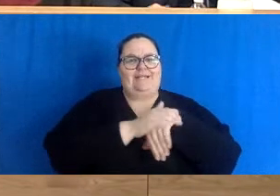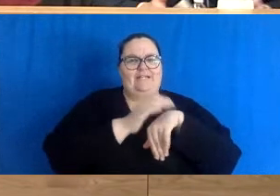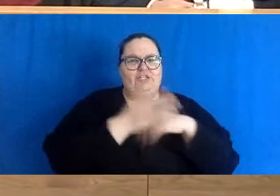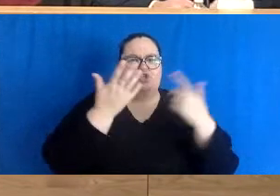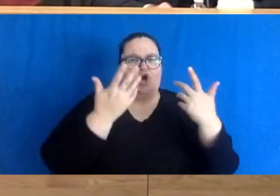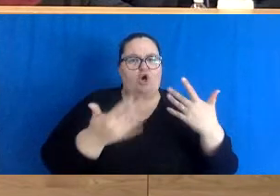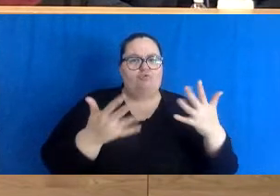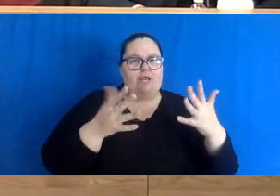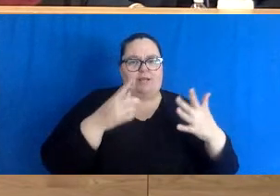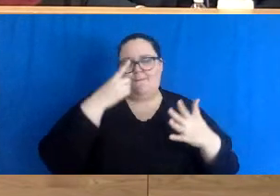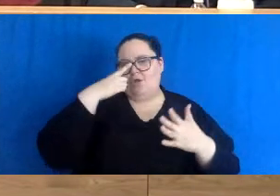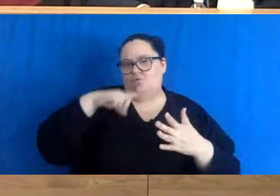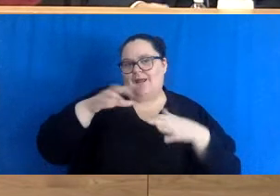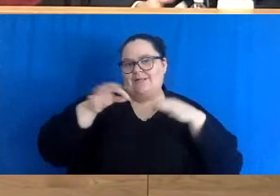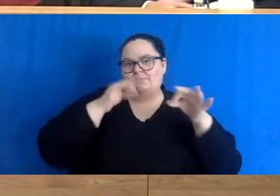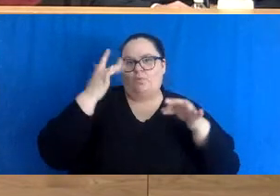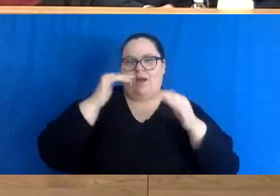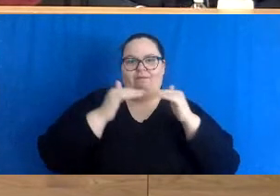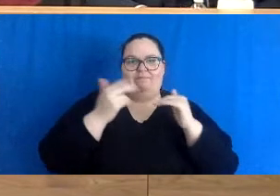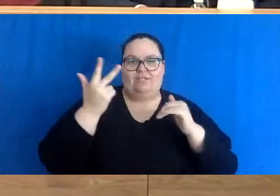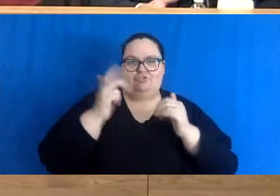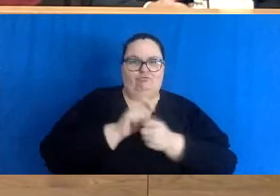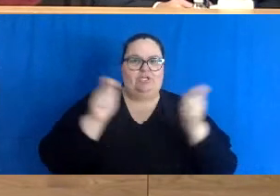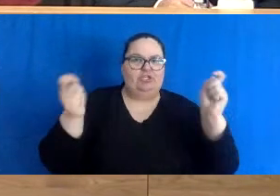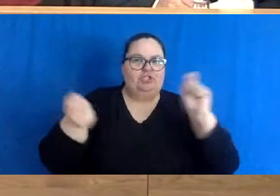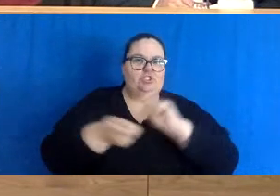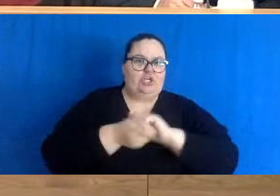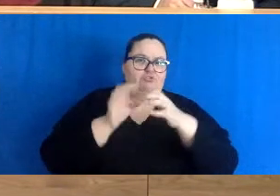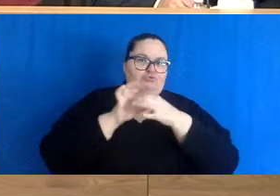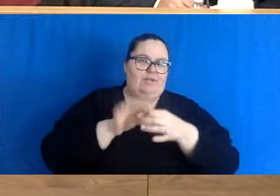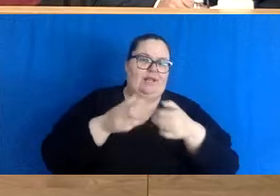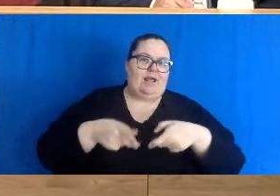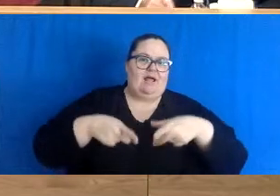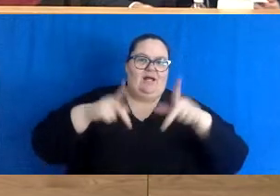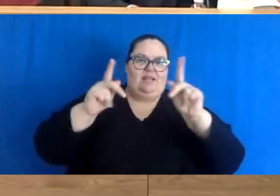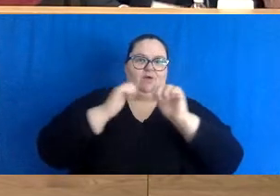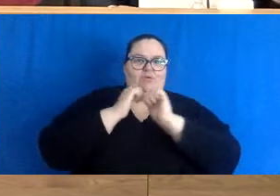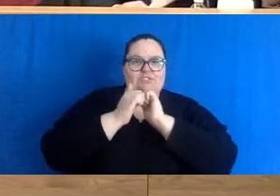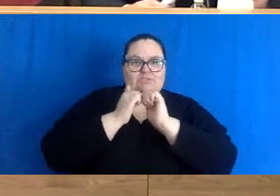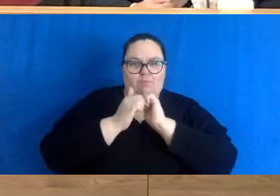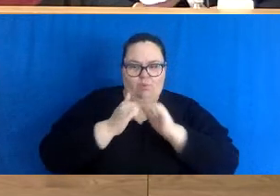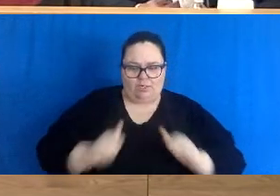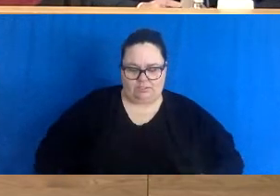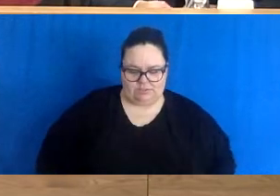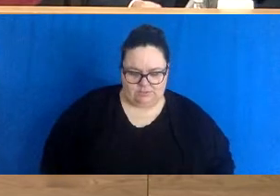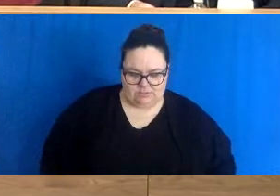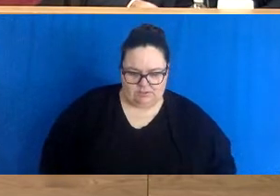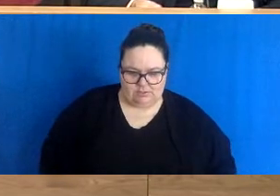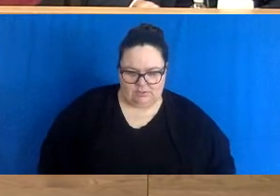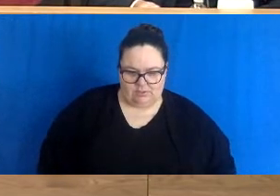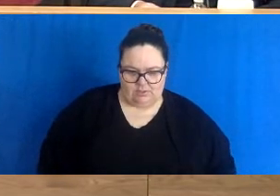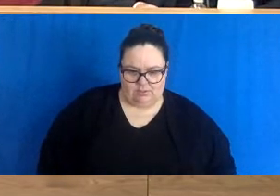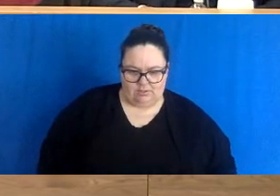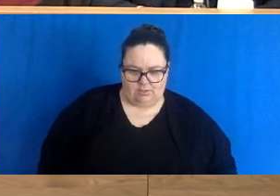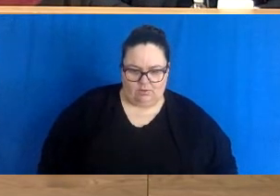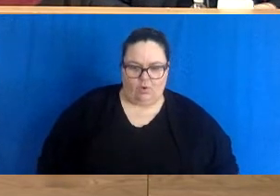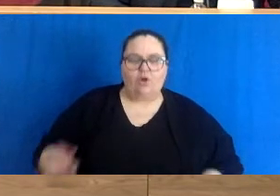choice of letting retail businesses remain open